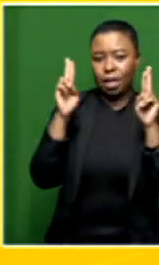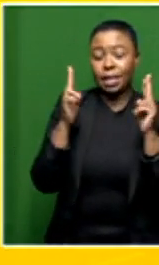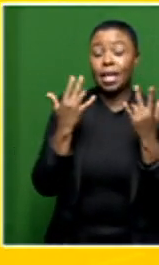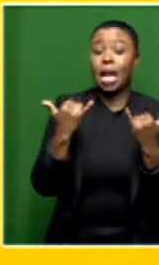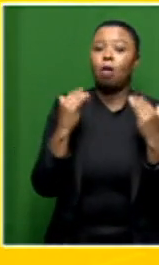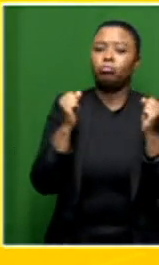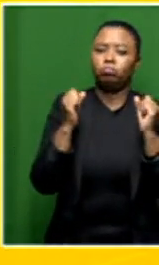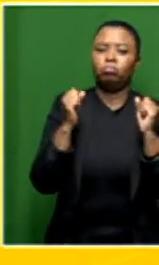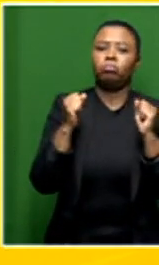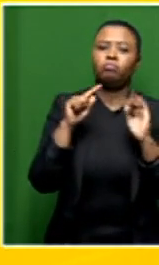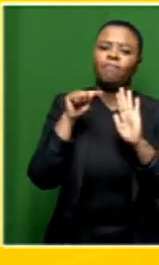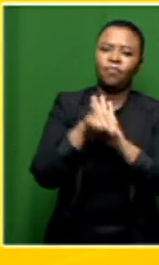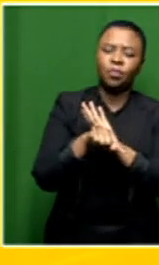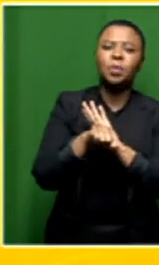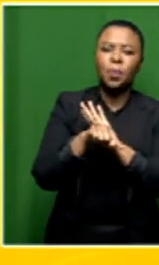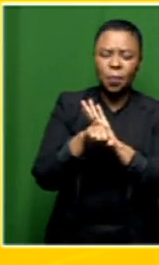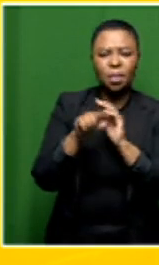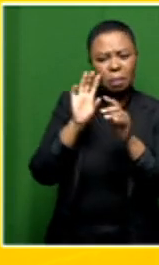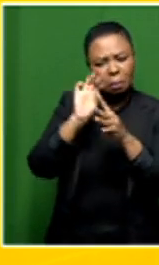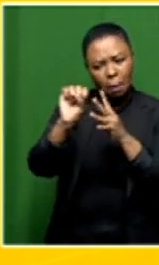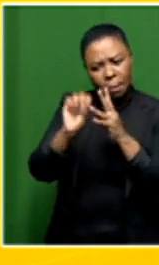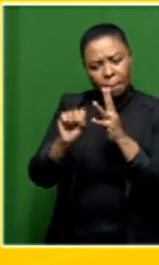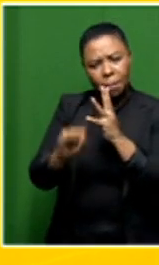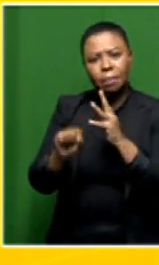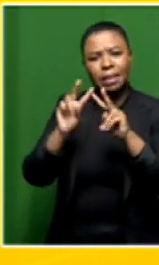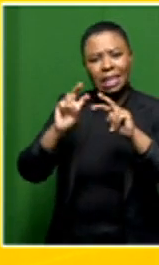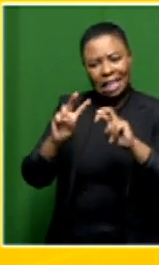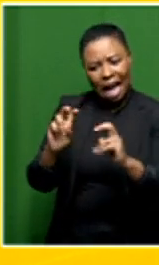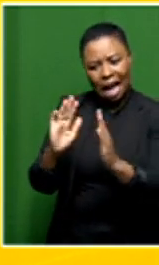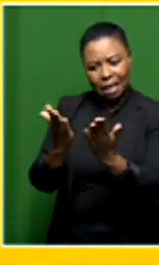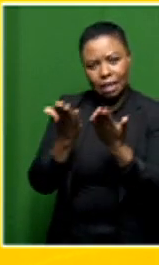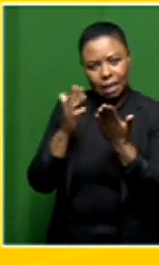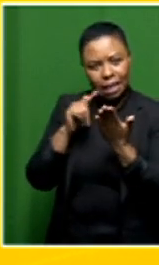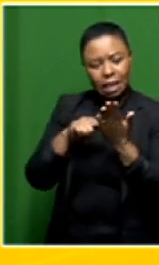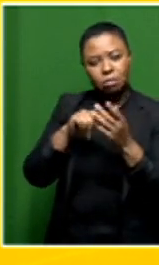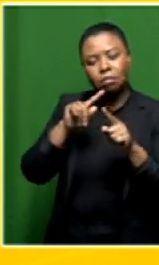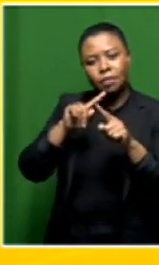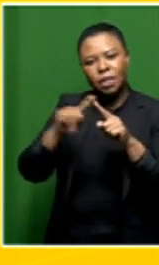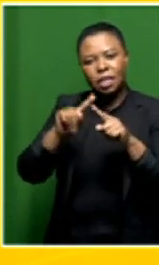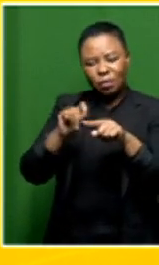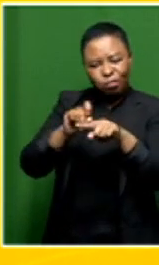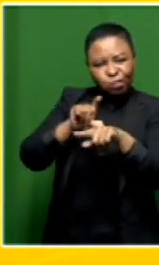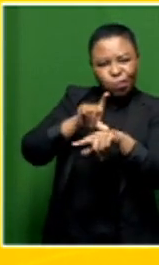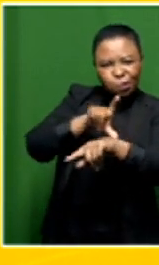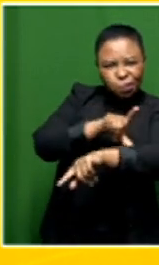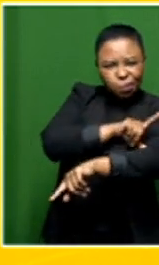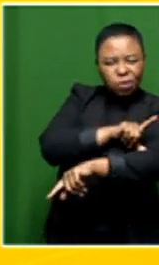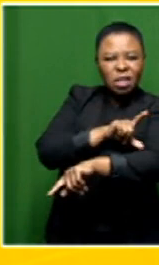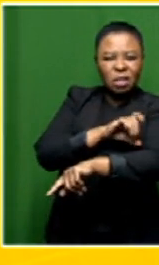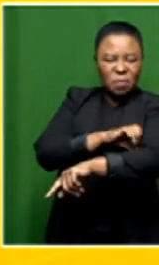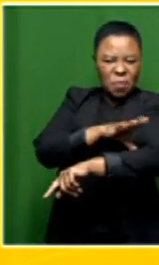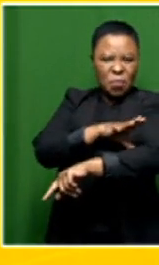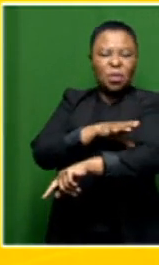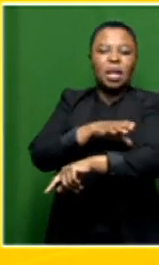us there about the breakthrough study and findings on how an overload of various inflammatory molecules are literally